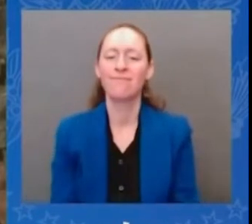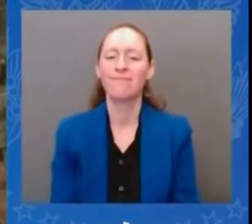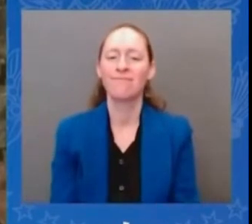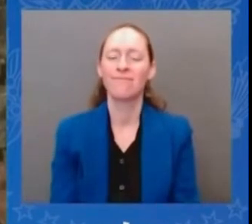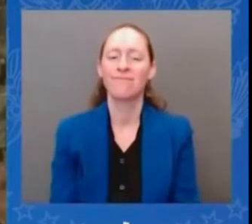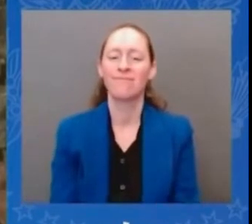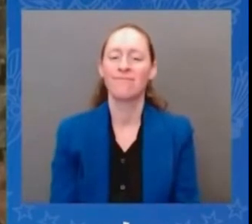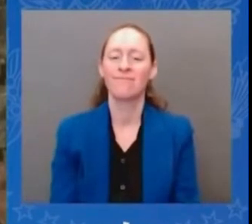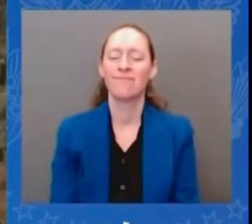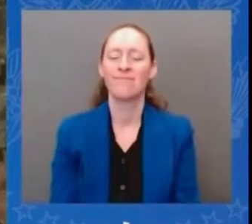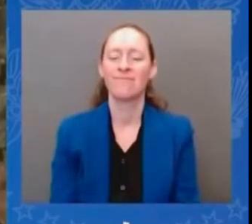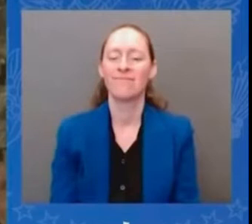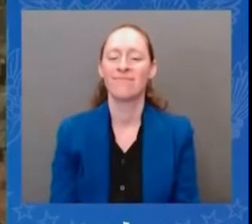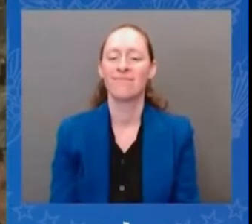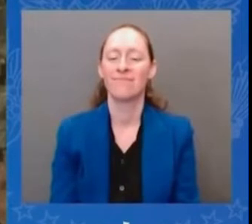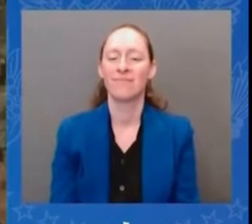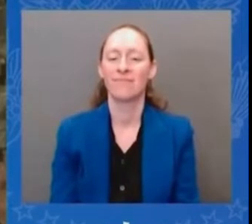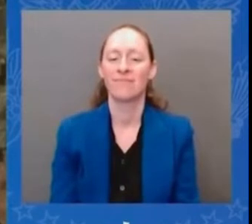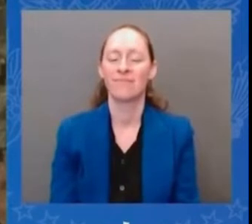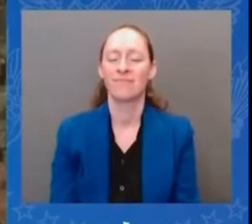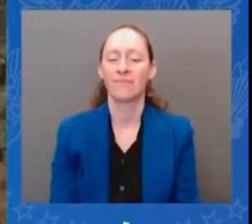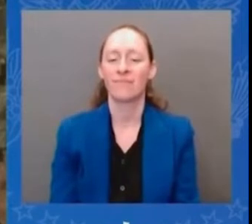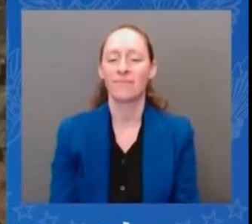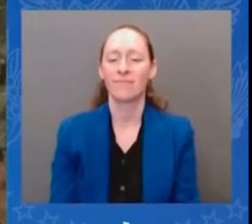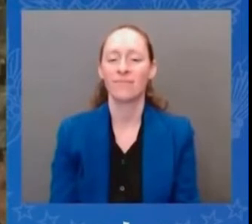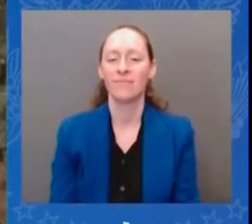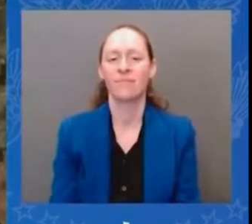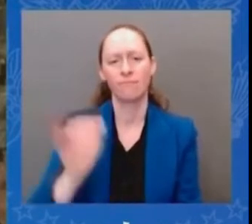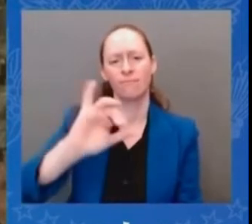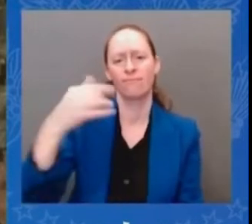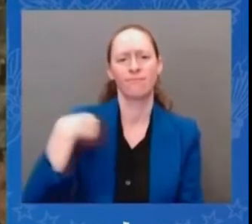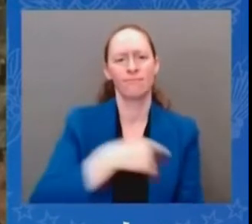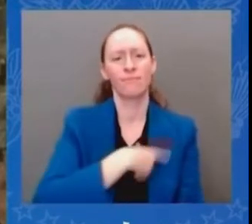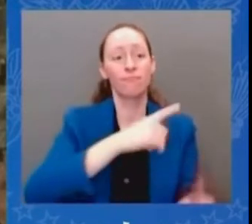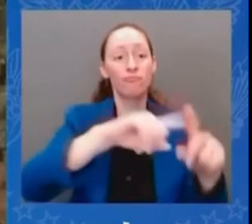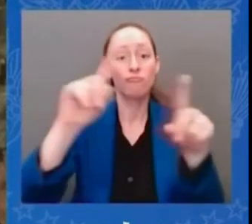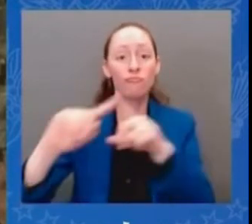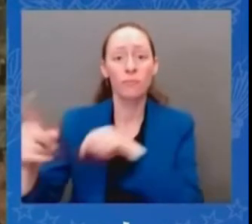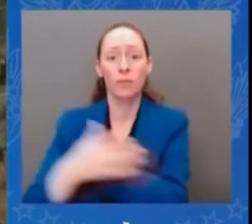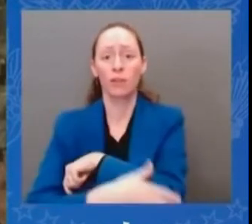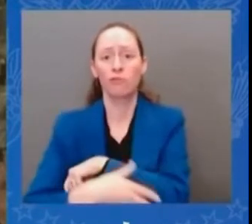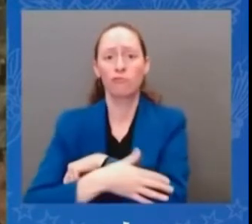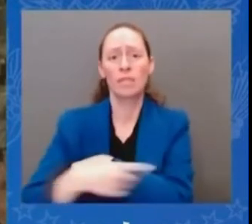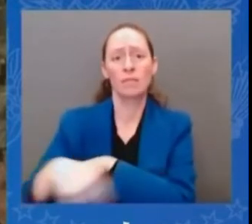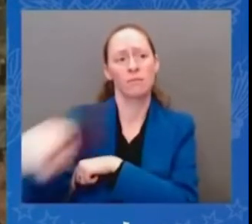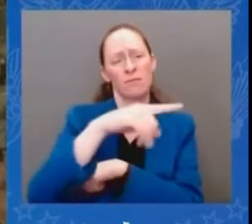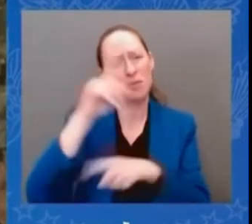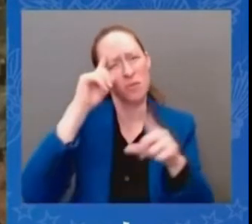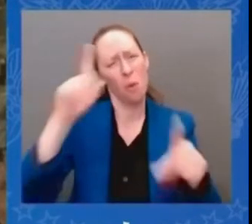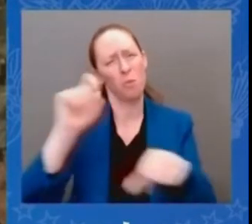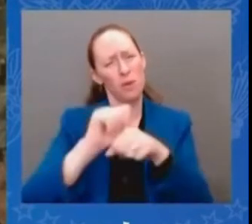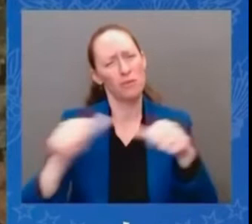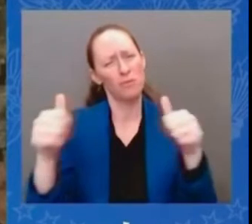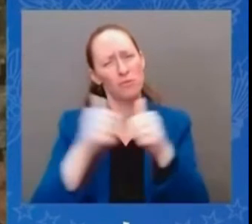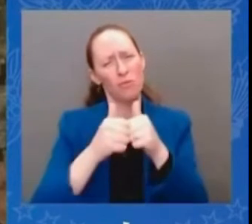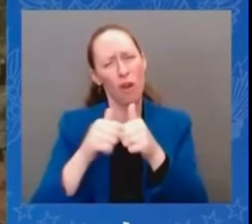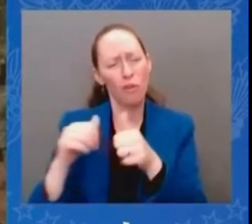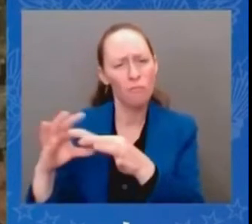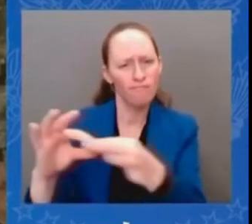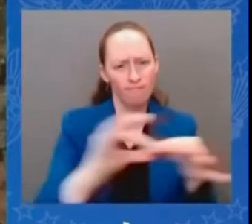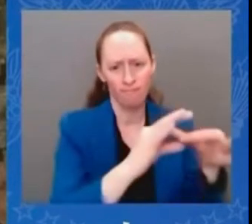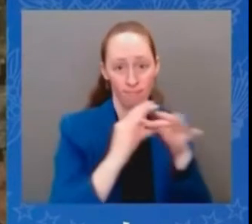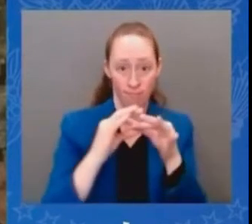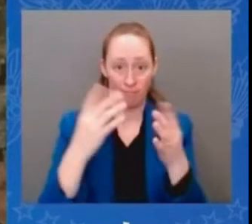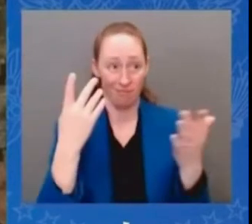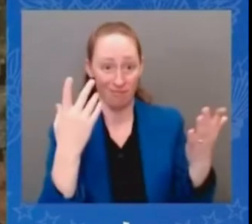do its part we discussed russia's aggression against ukraine reaffirmed our shared belief in the threat or the use of nuclear